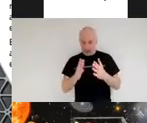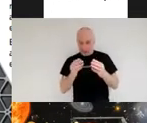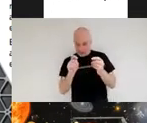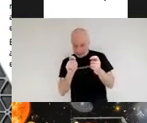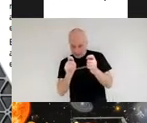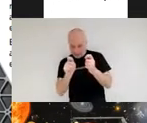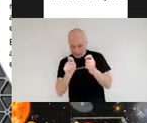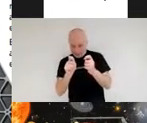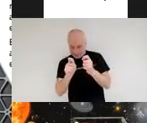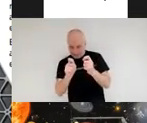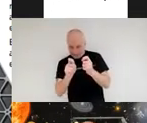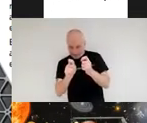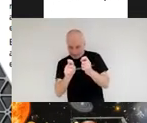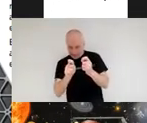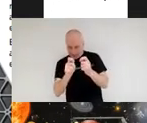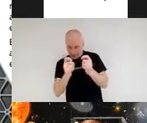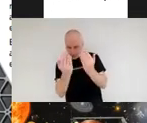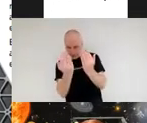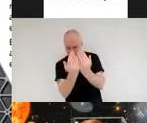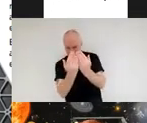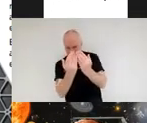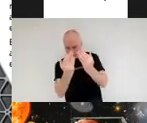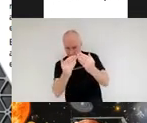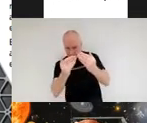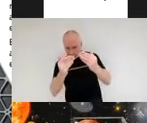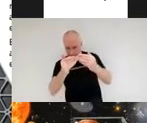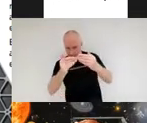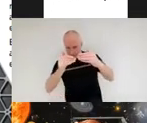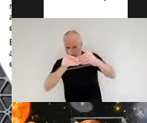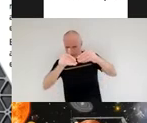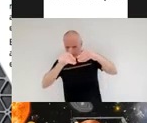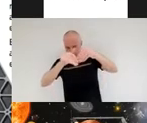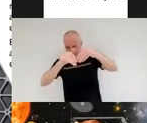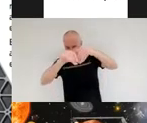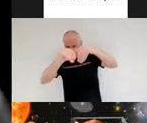in the alignment of each one of those 18 mirror segments